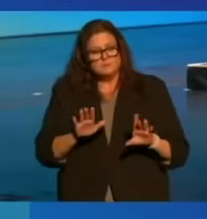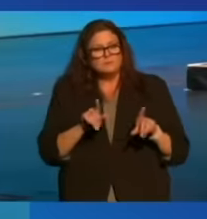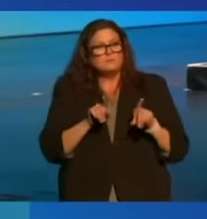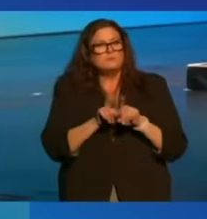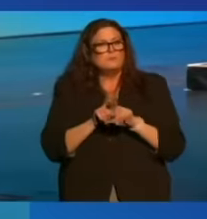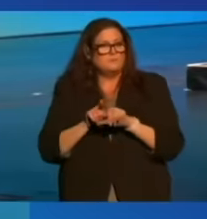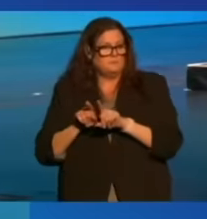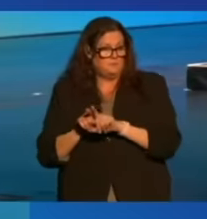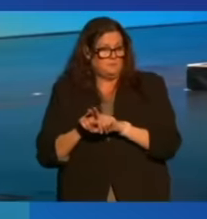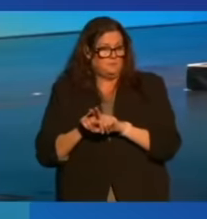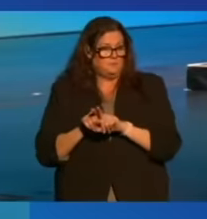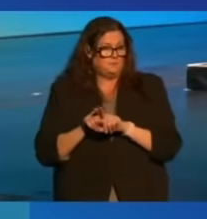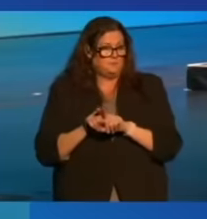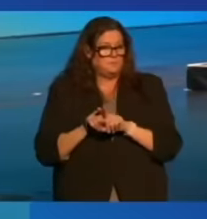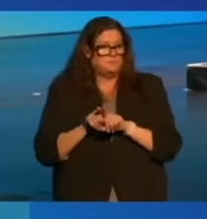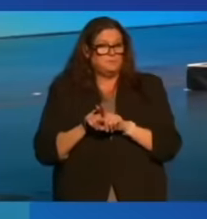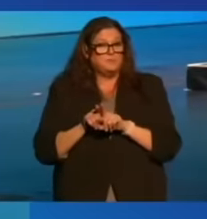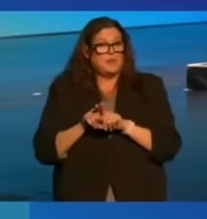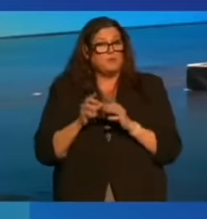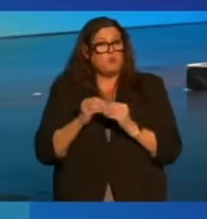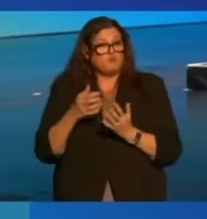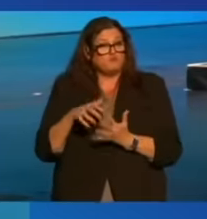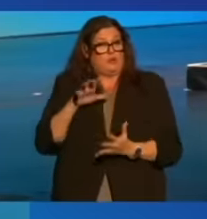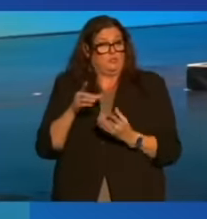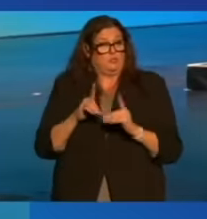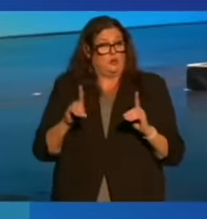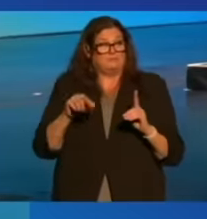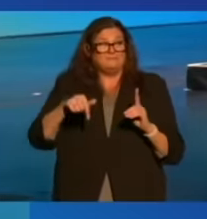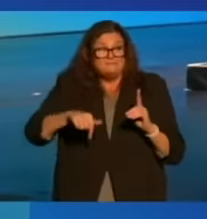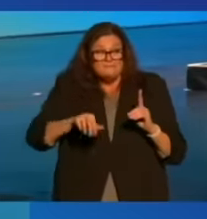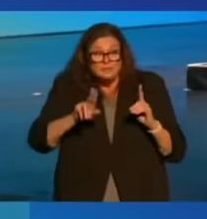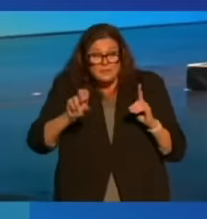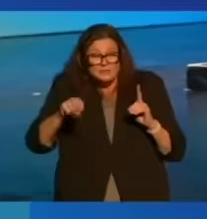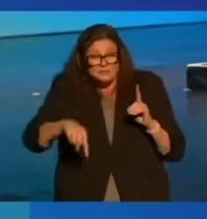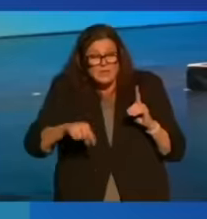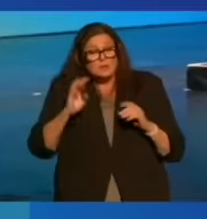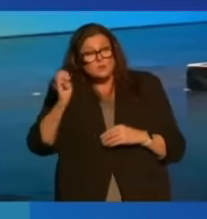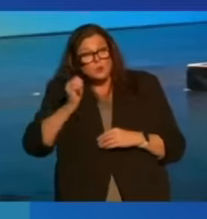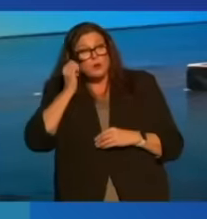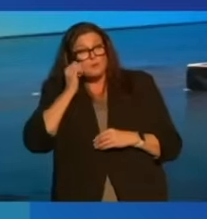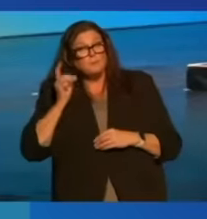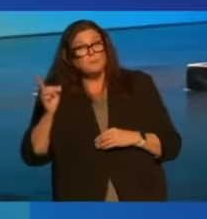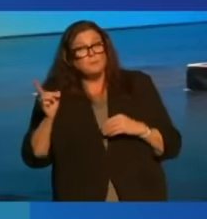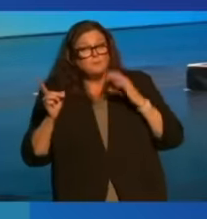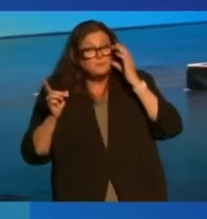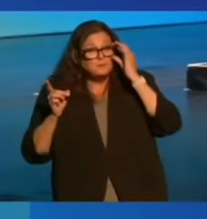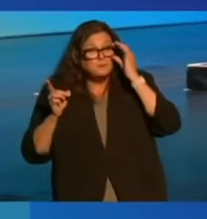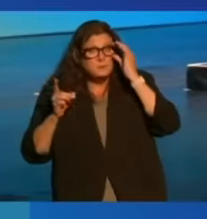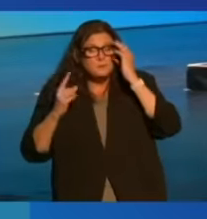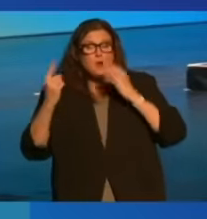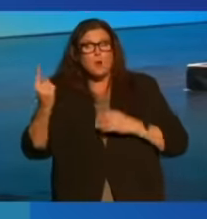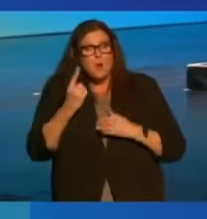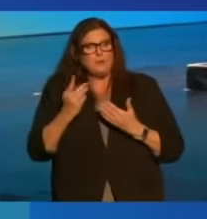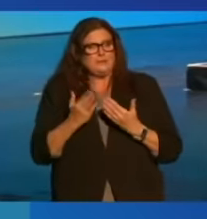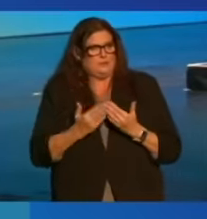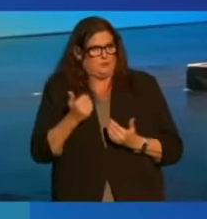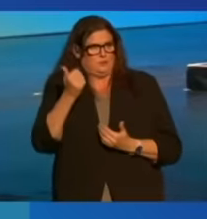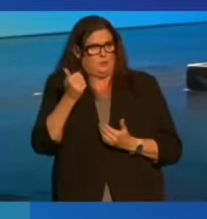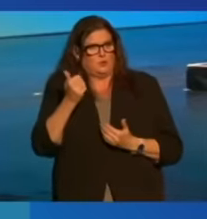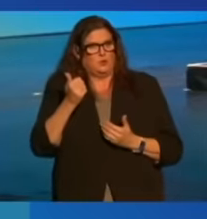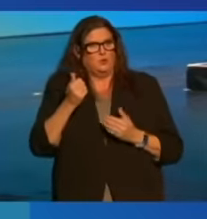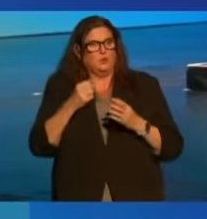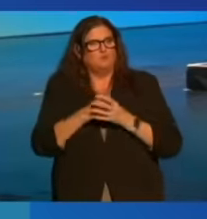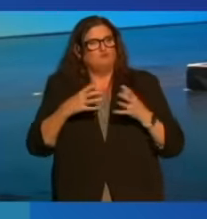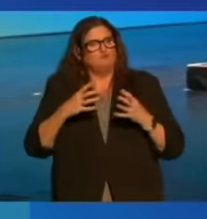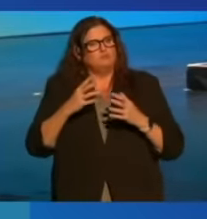Also, in richer democracies like the United States or Europe, it's always been easier to